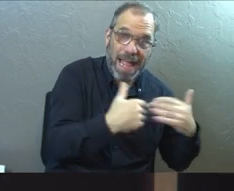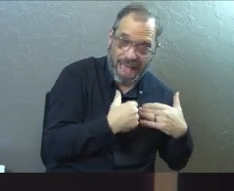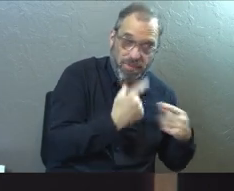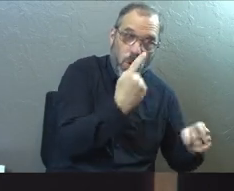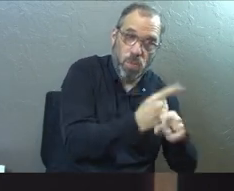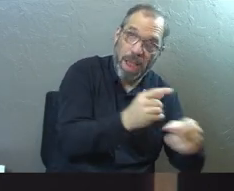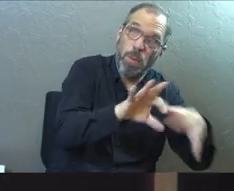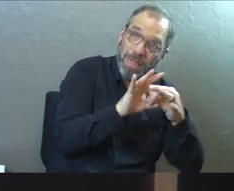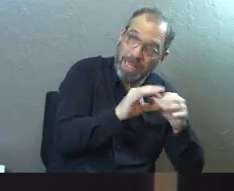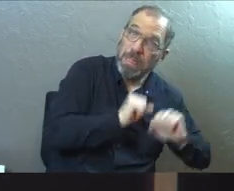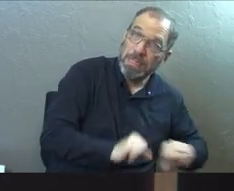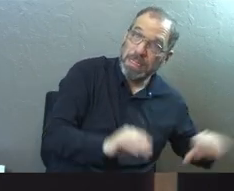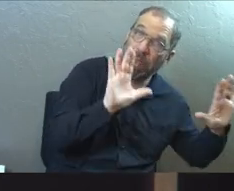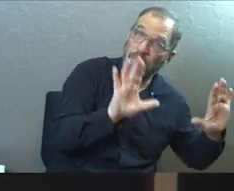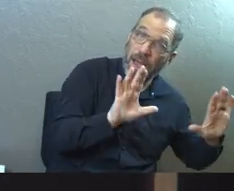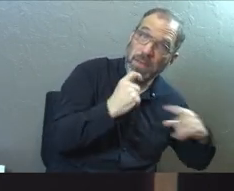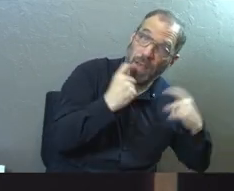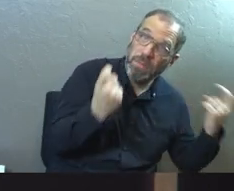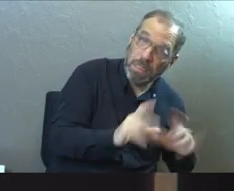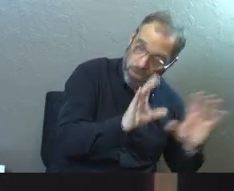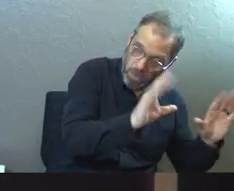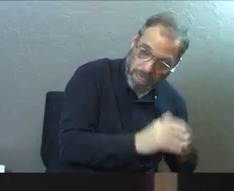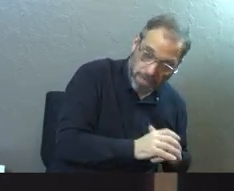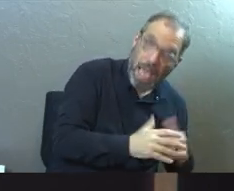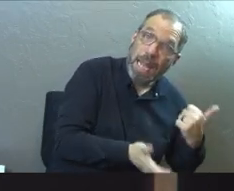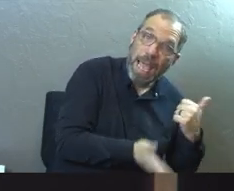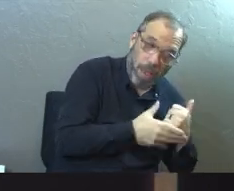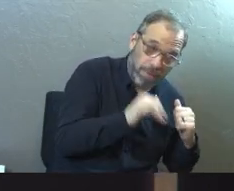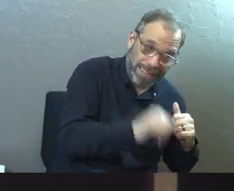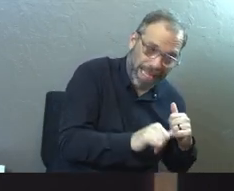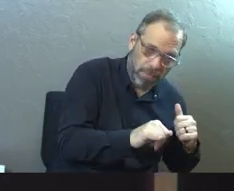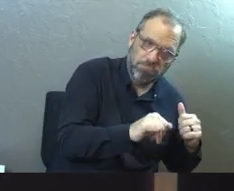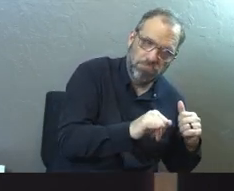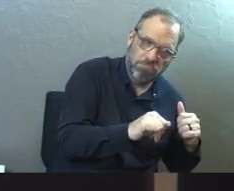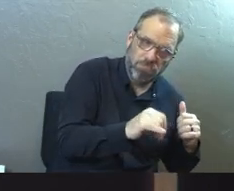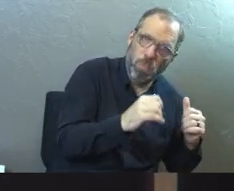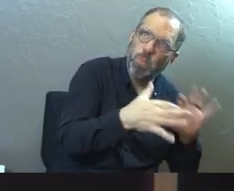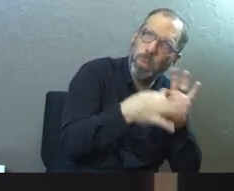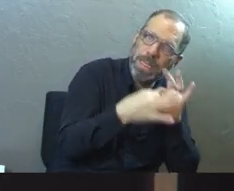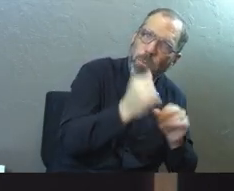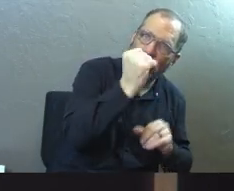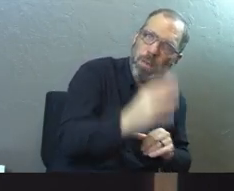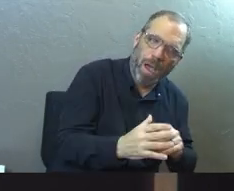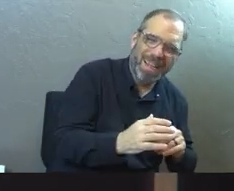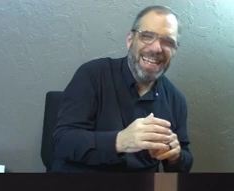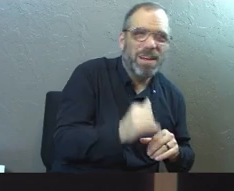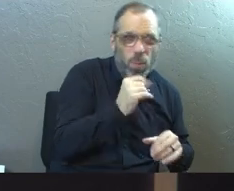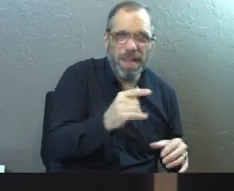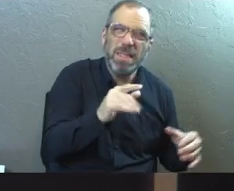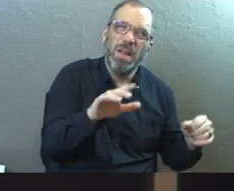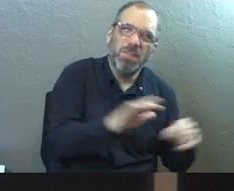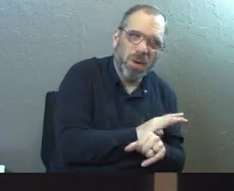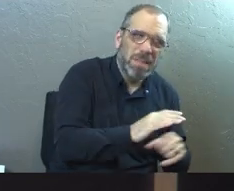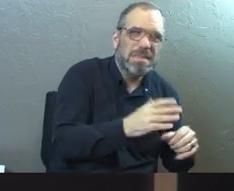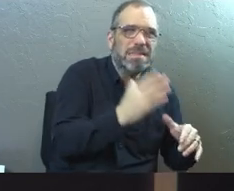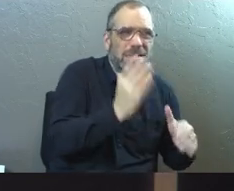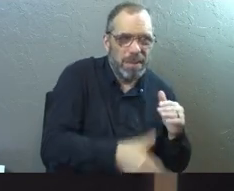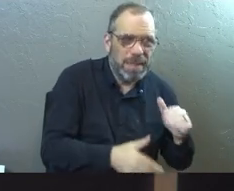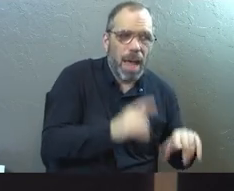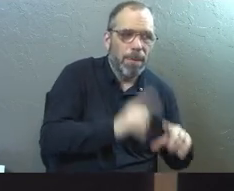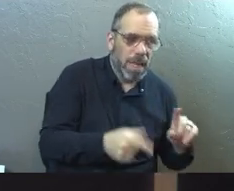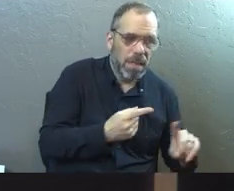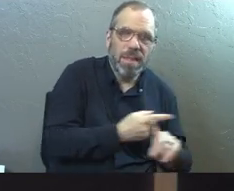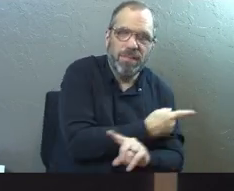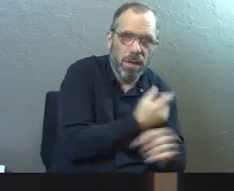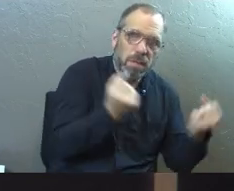standing and there were sacrifices and a way to atone for sins and all that and that helped people stay where they needed to be with God in an imperfect way. It wasn't fully complete because again, they